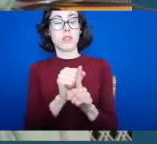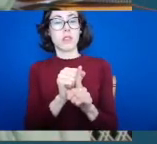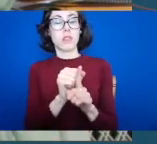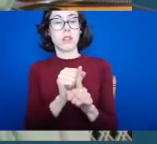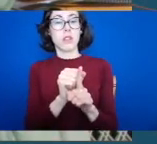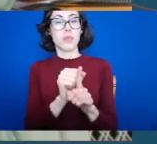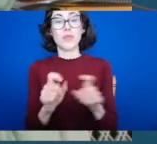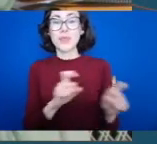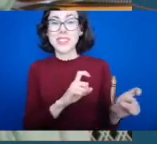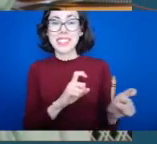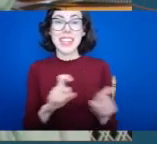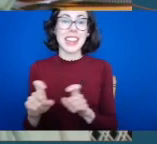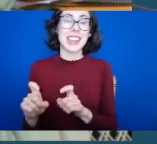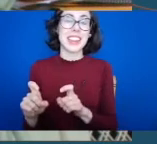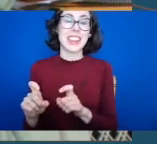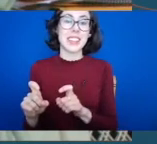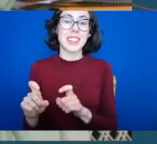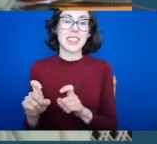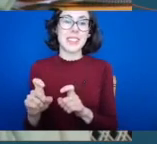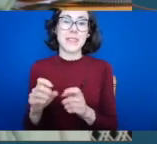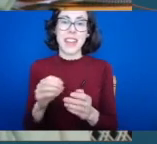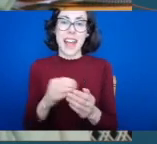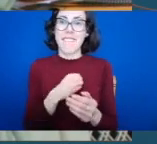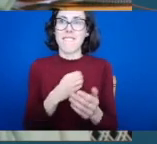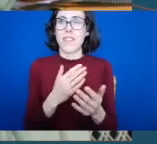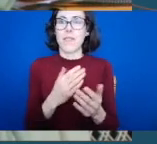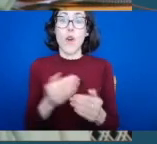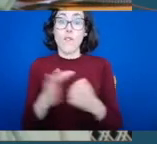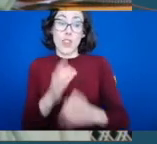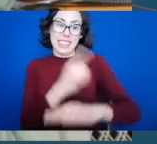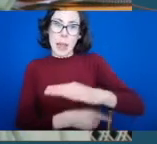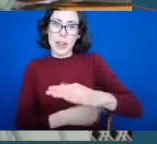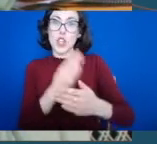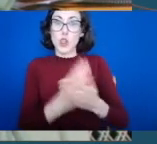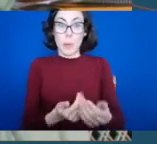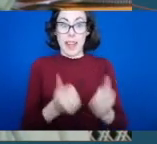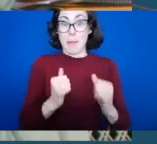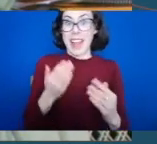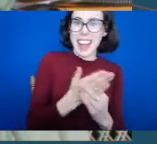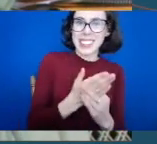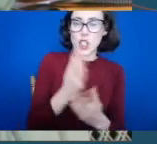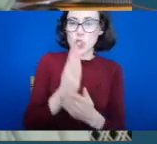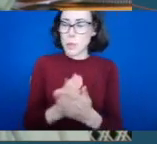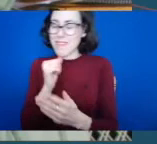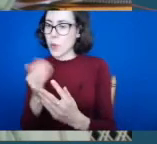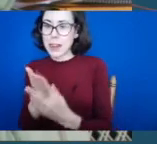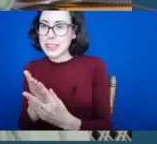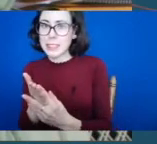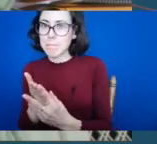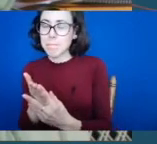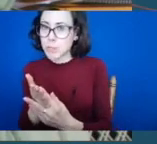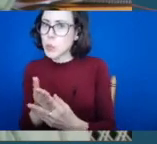have a gradient for people with disabilities. And we need to tackle that problem with ongoing determination